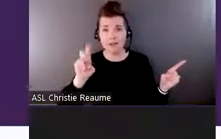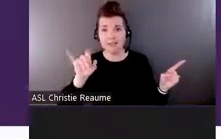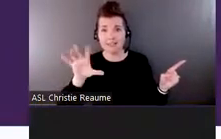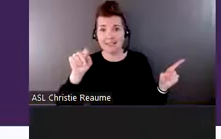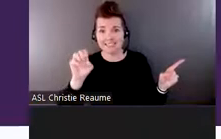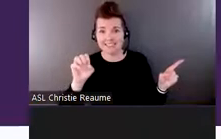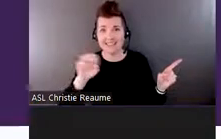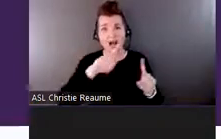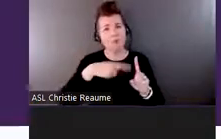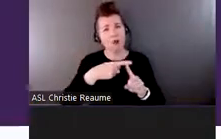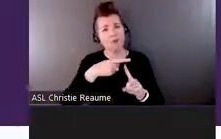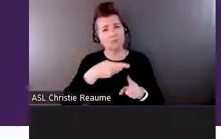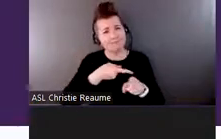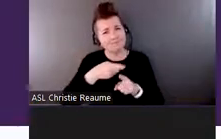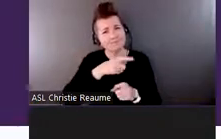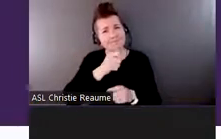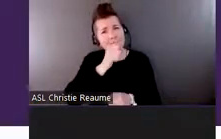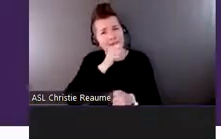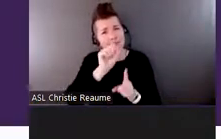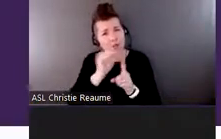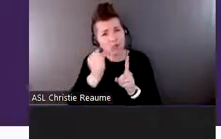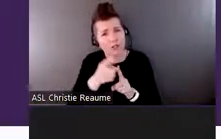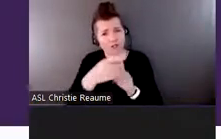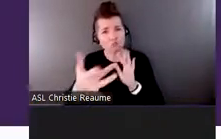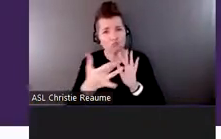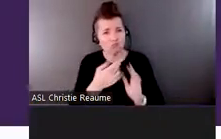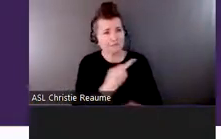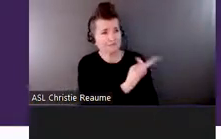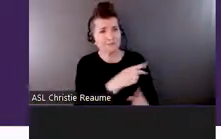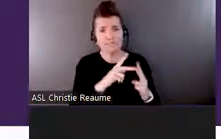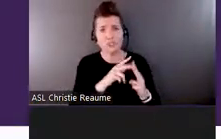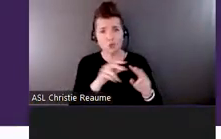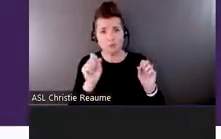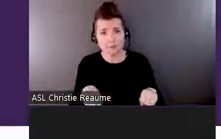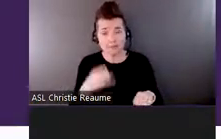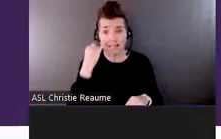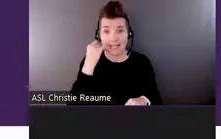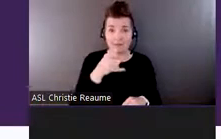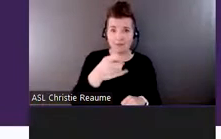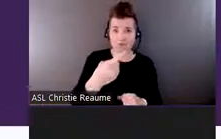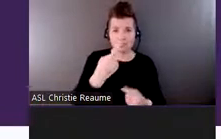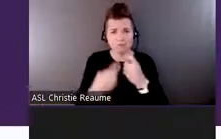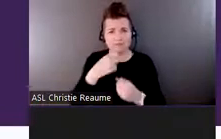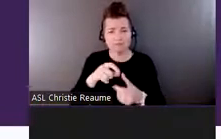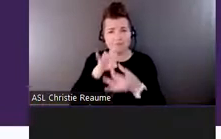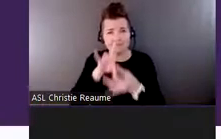reach out to us. If you have a general question about something around cybersecurity that's personal,